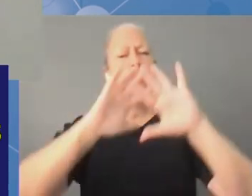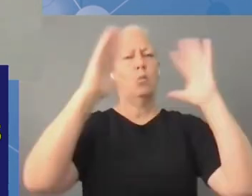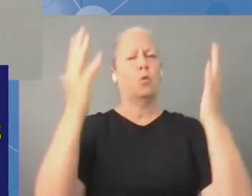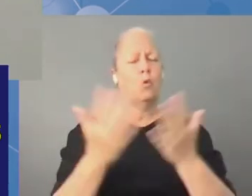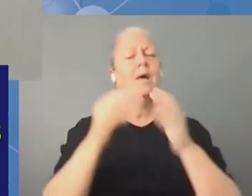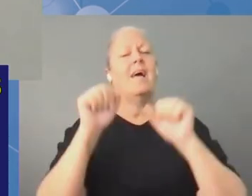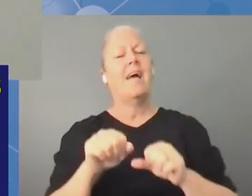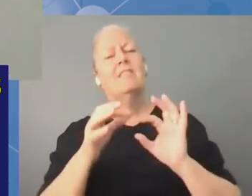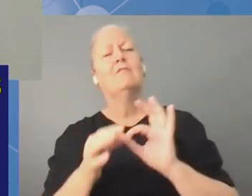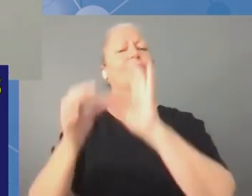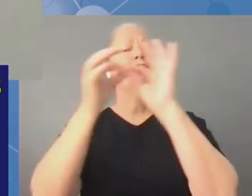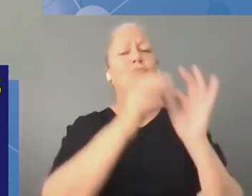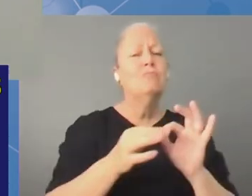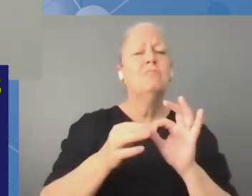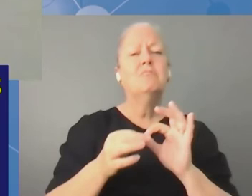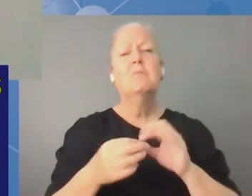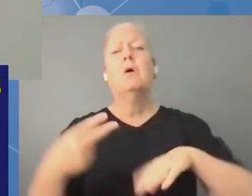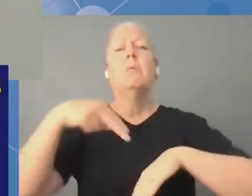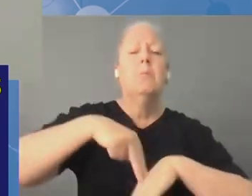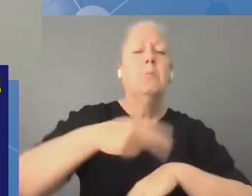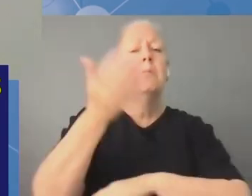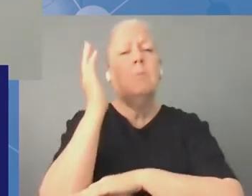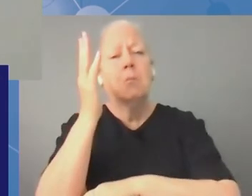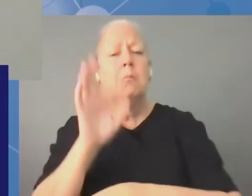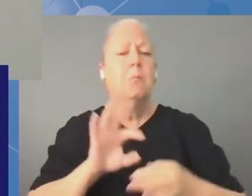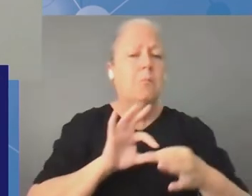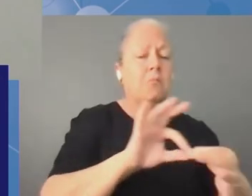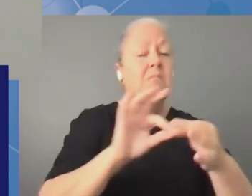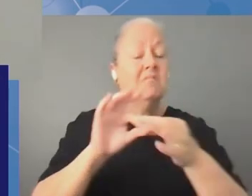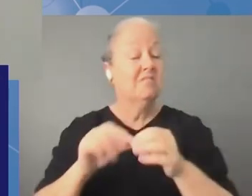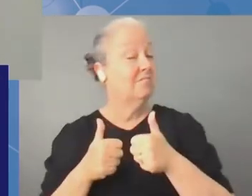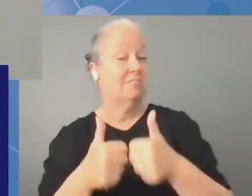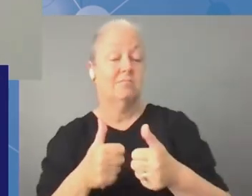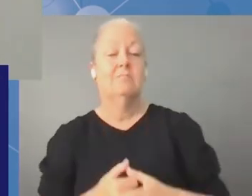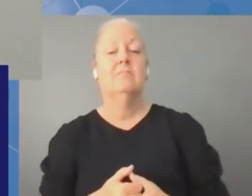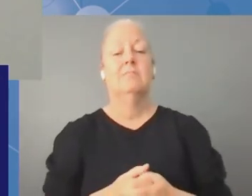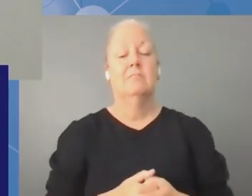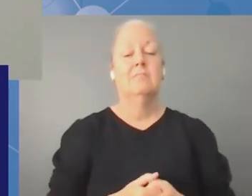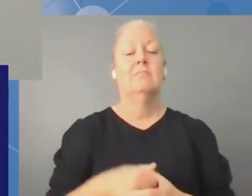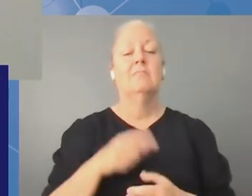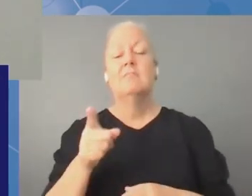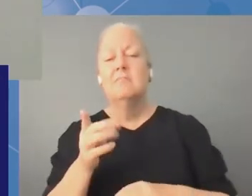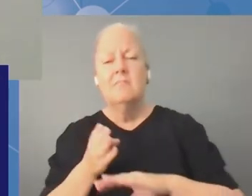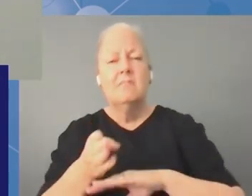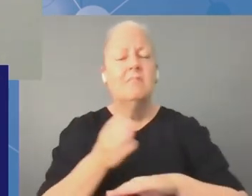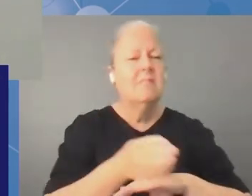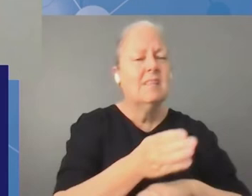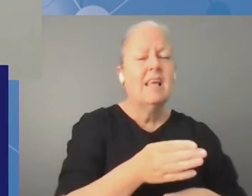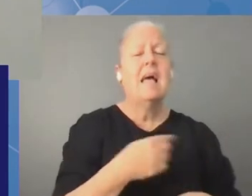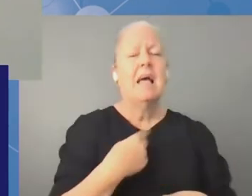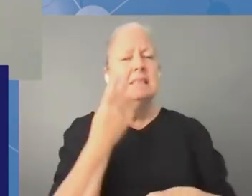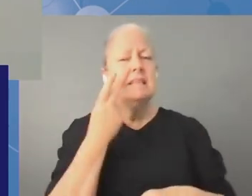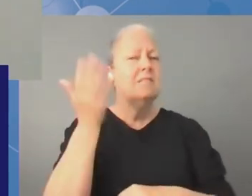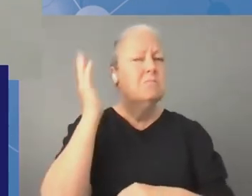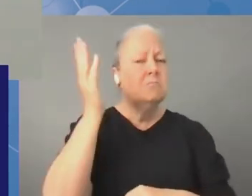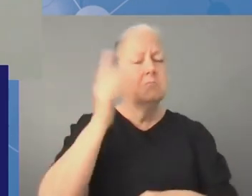speak up and be engaged moreover also the session quality was great this year with diverse mix uh